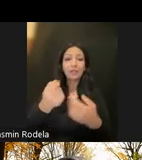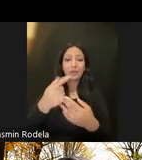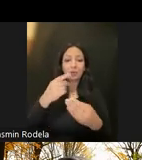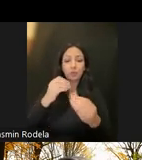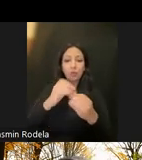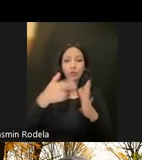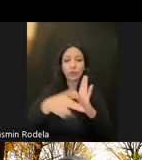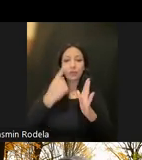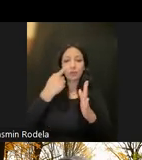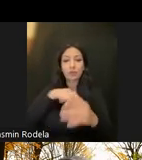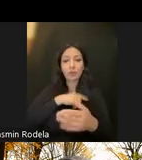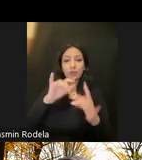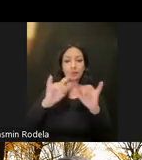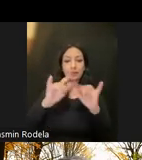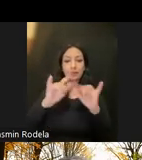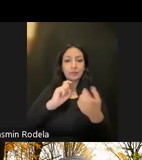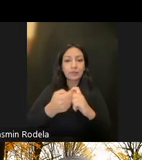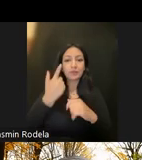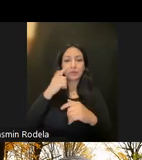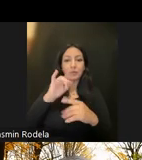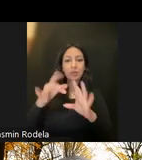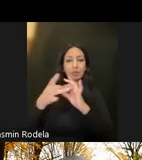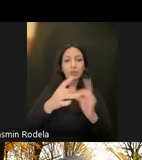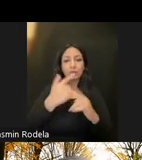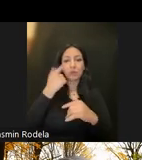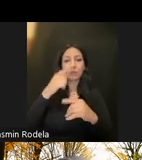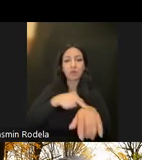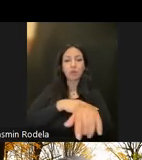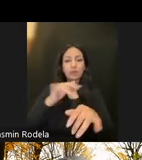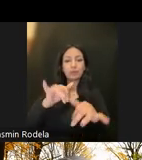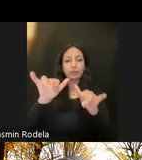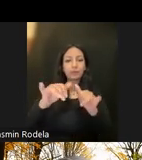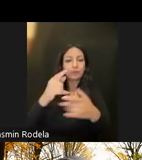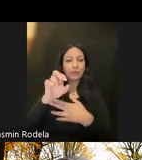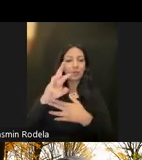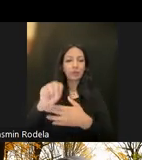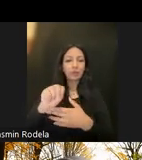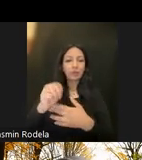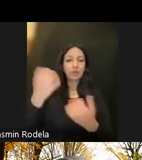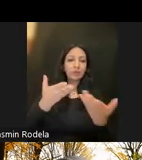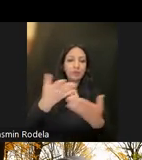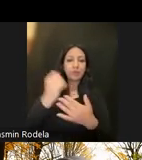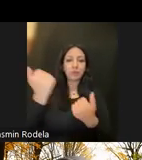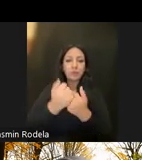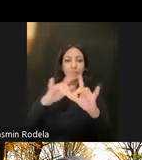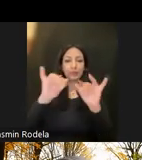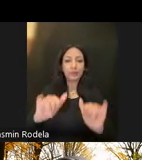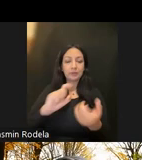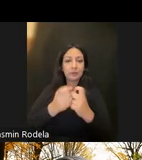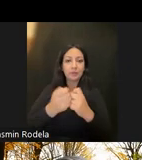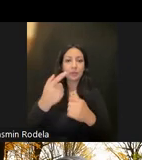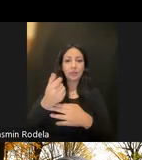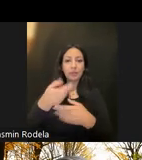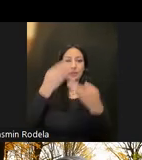overview of our system change efforts related to long-term services and support system change. Today, I'm just going to give you a little extra